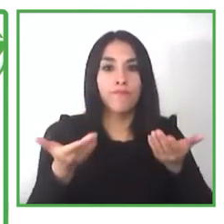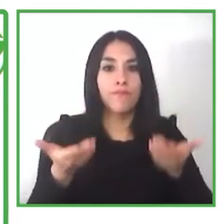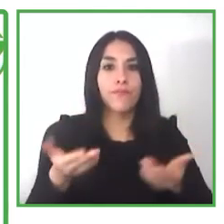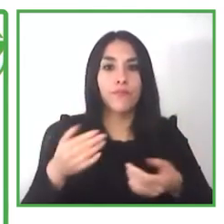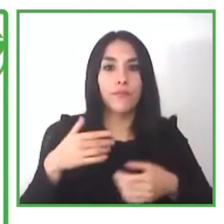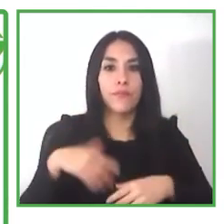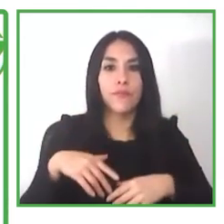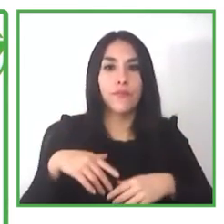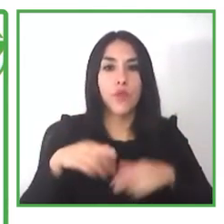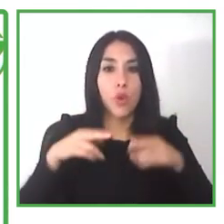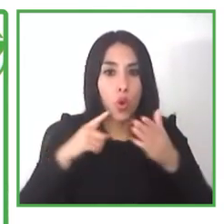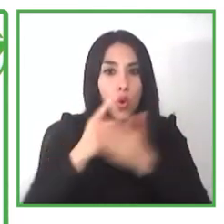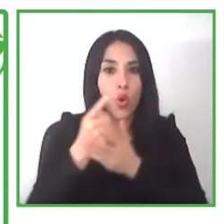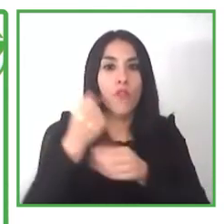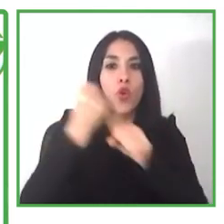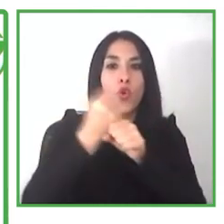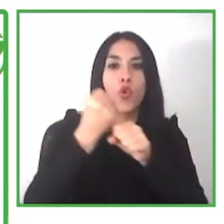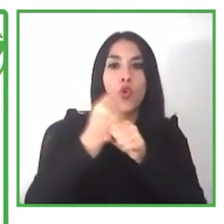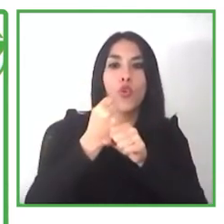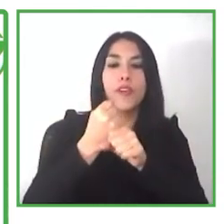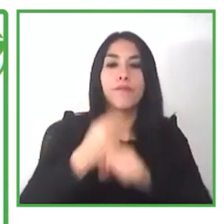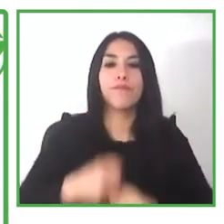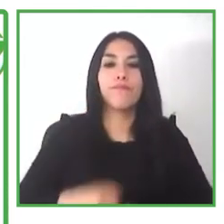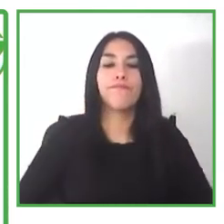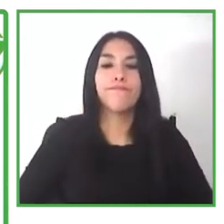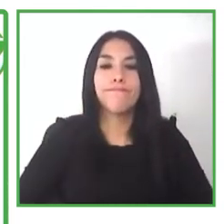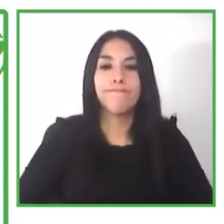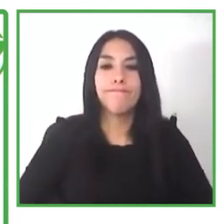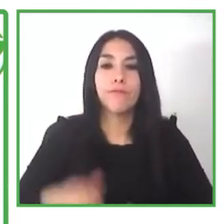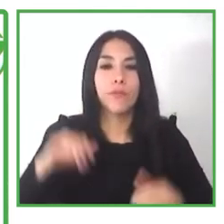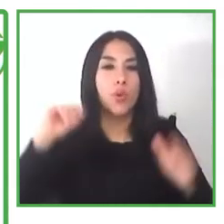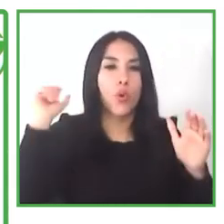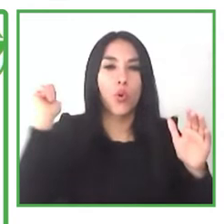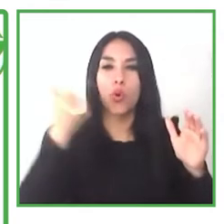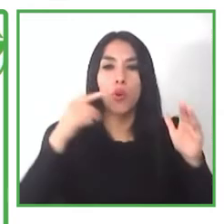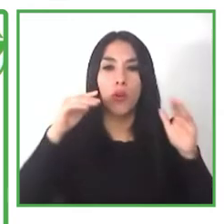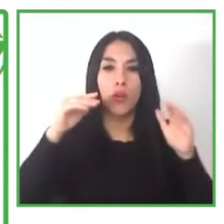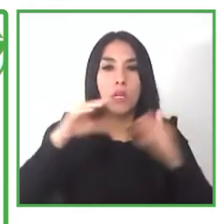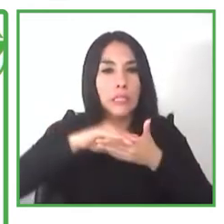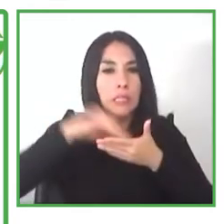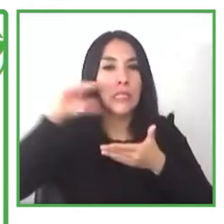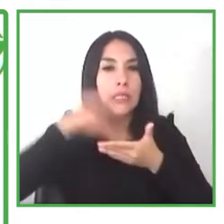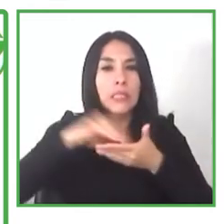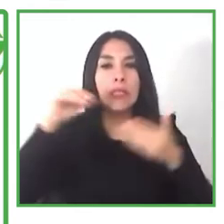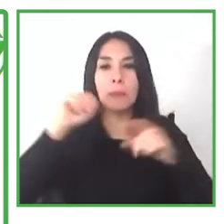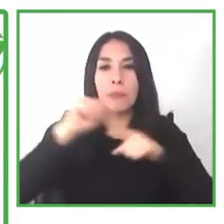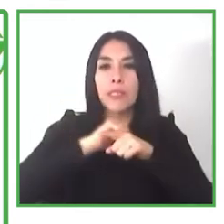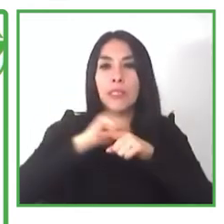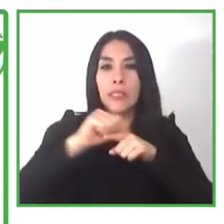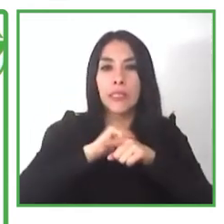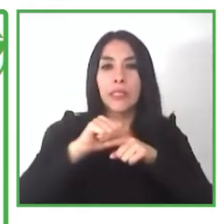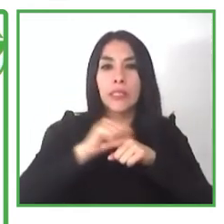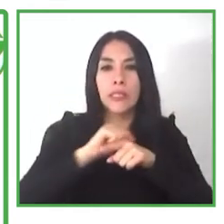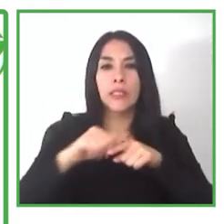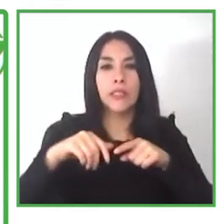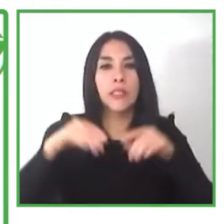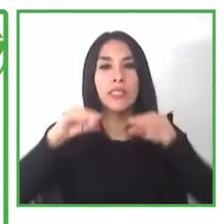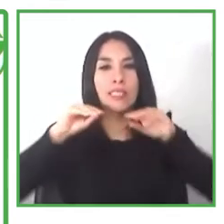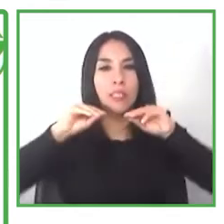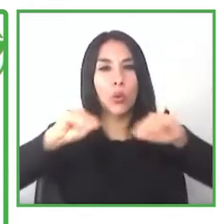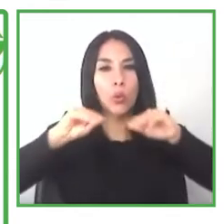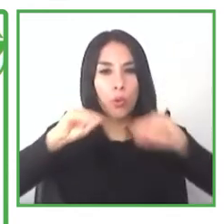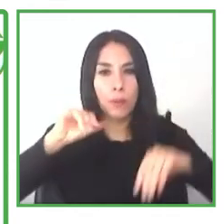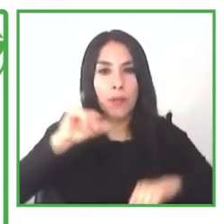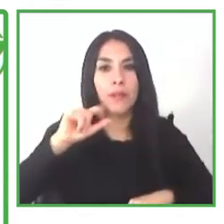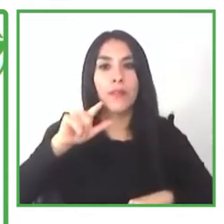learning in educational part and be part of their supermarket it with the first